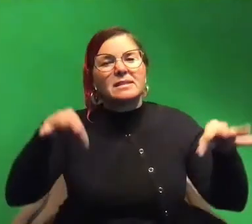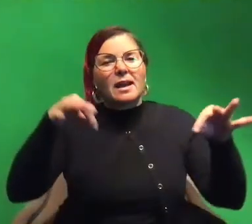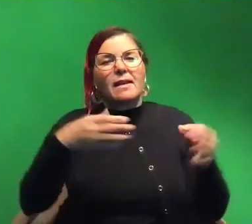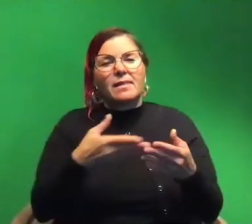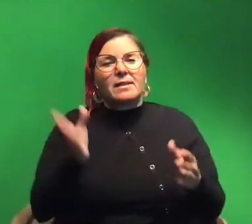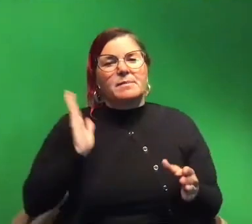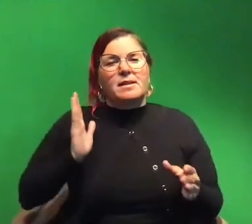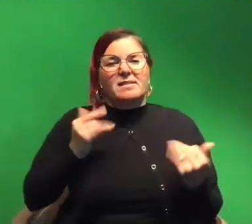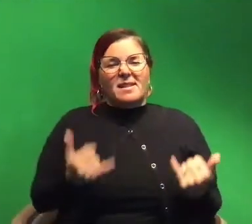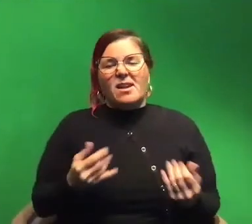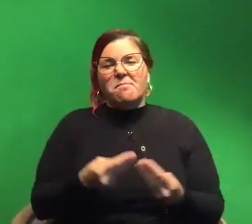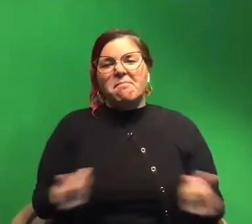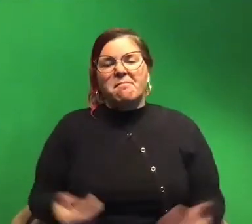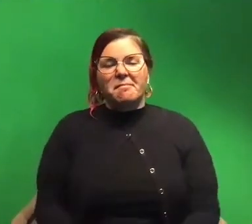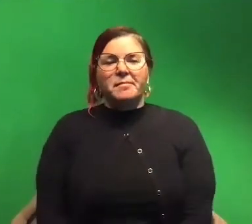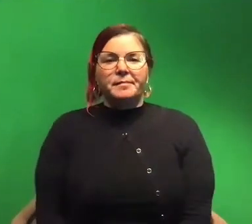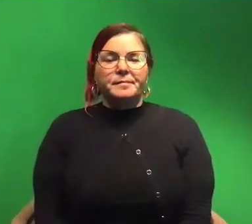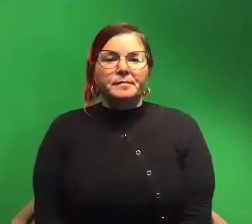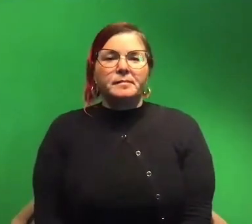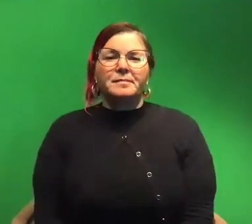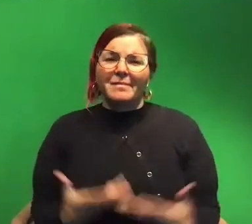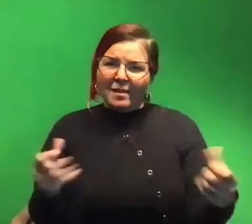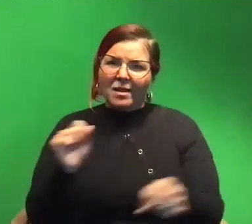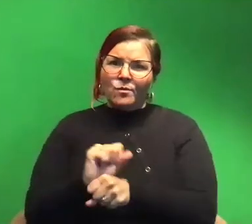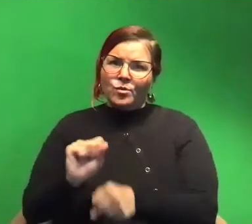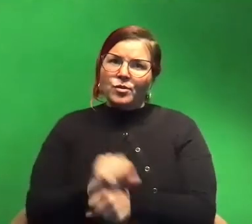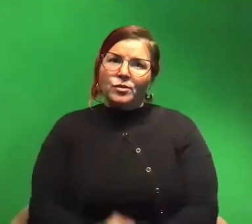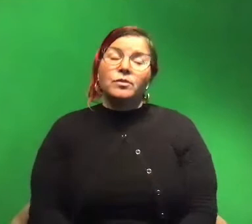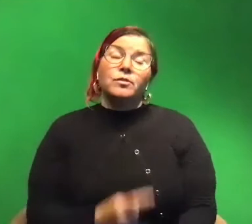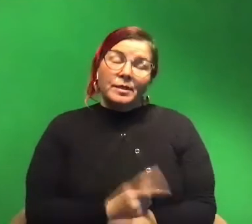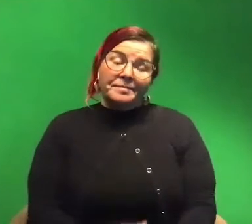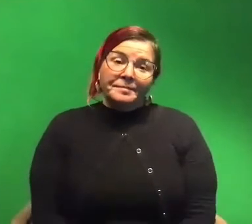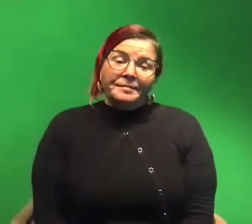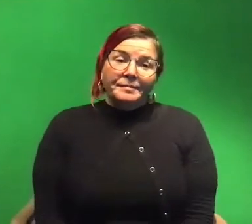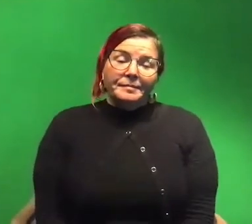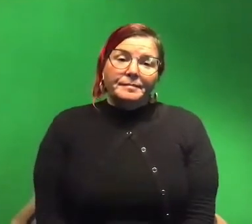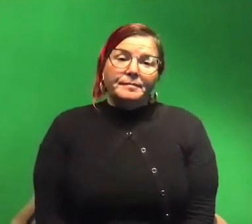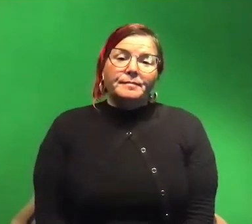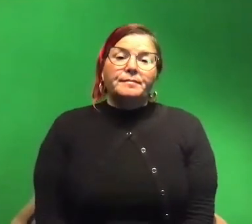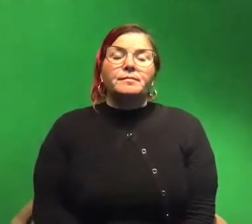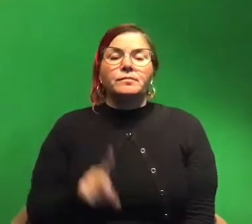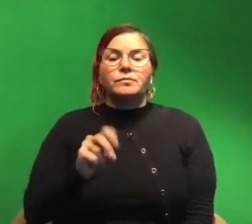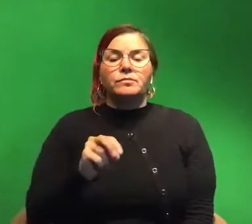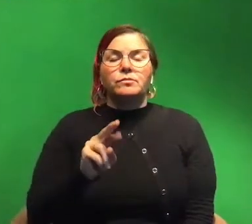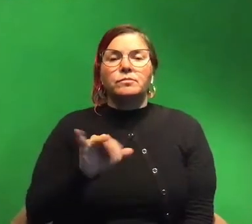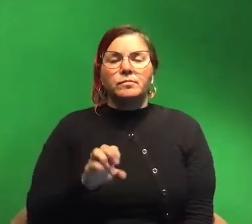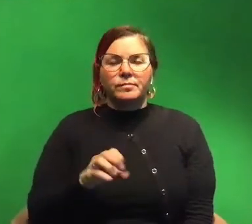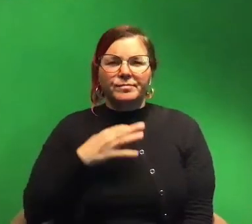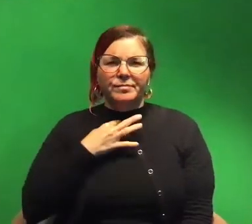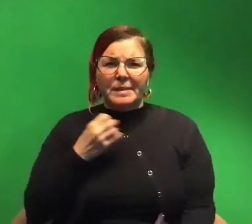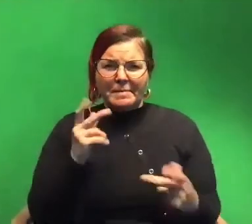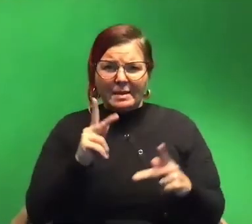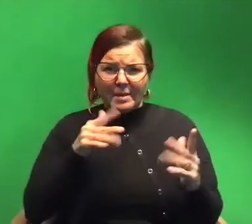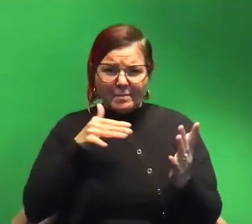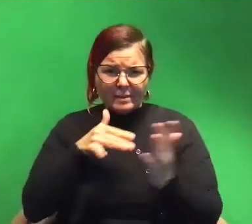anymore yeah a lot of work a lot of work yeah uh dory would like to know are there many people that study squid or